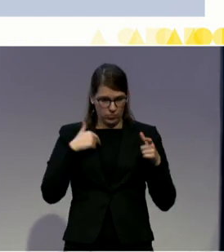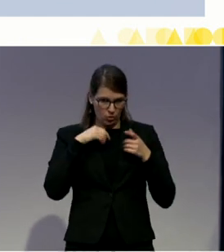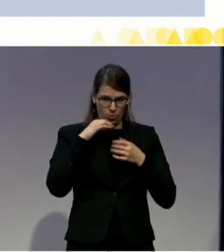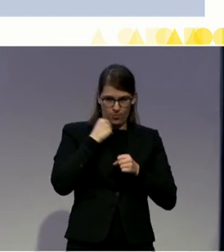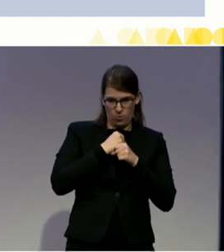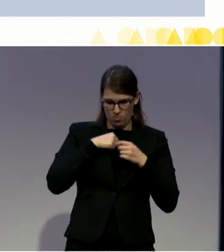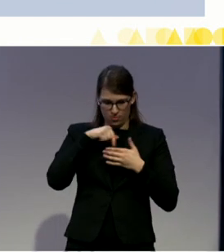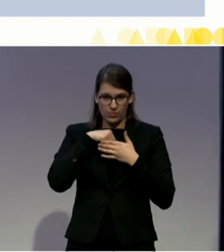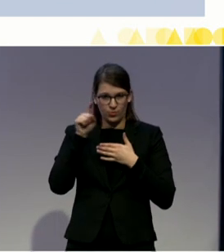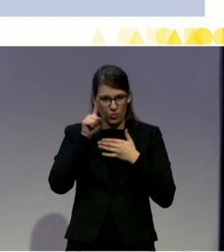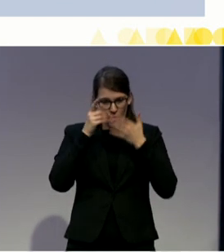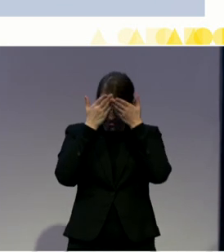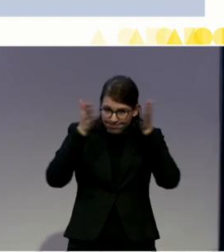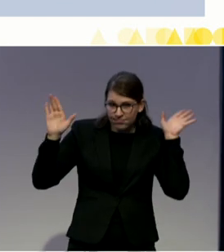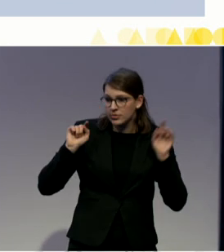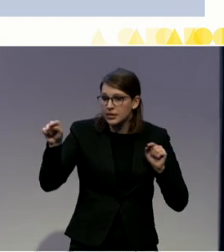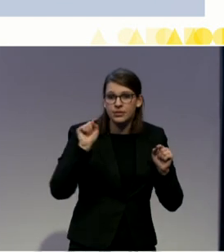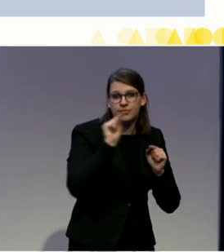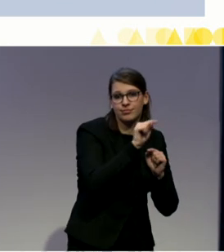involved in decision-making processes.